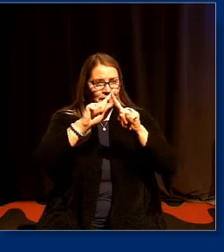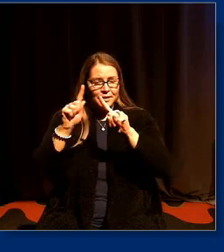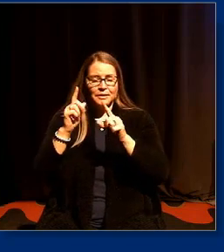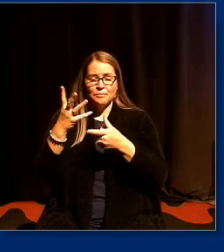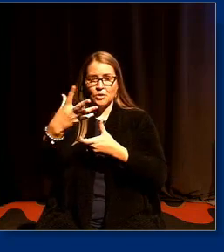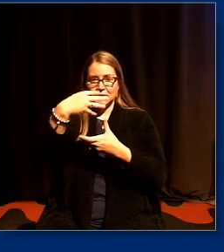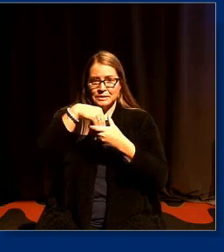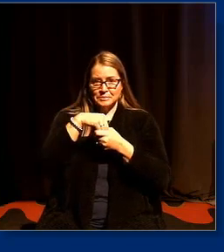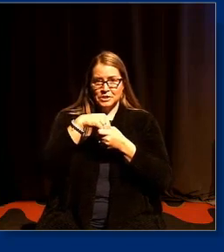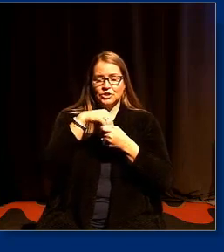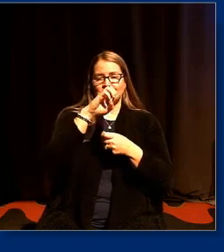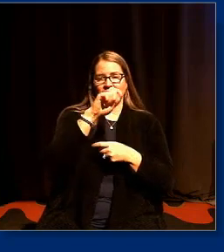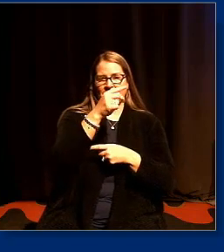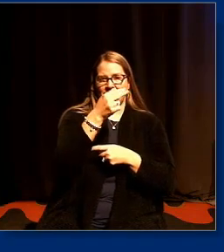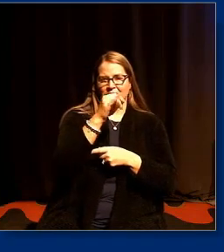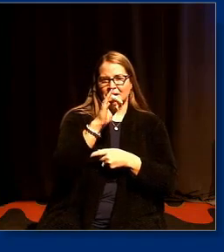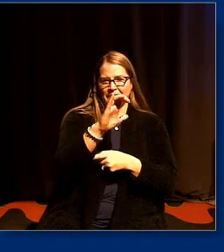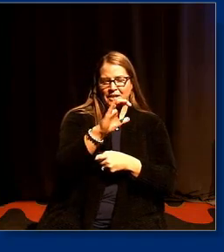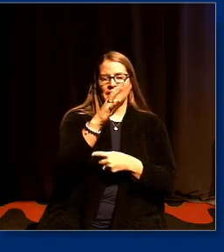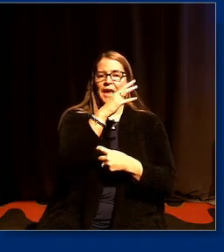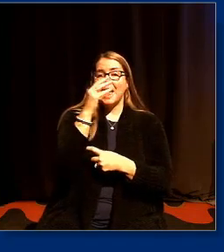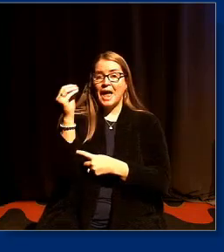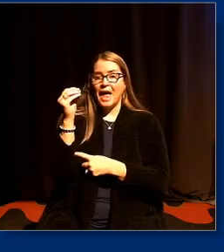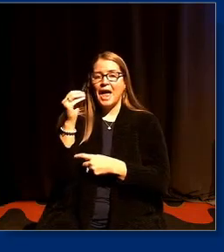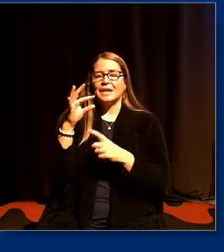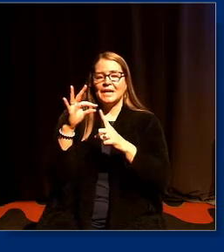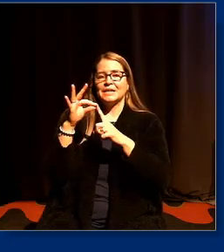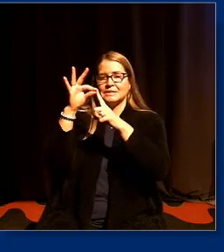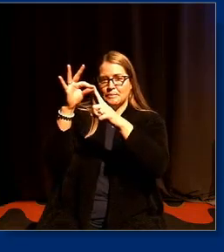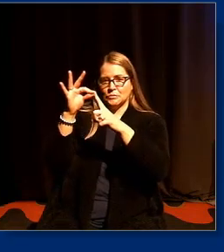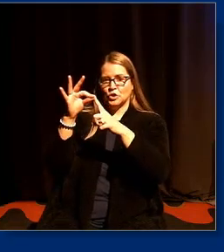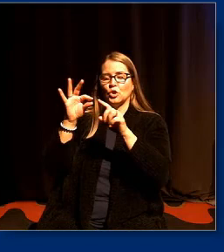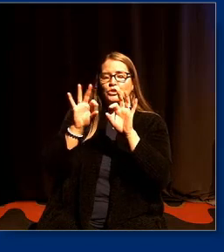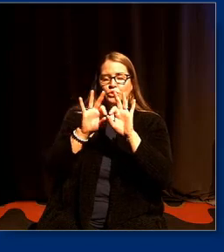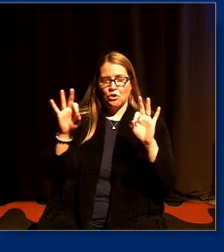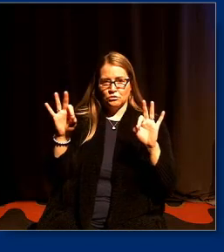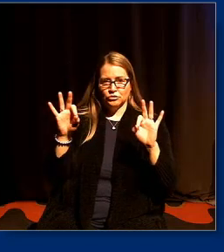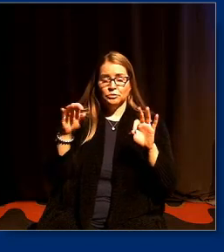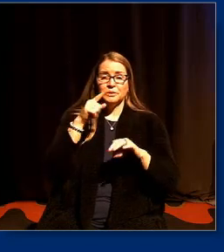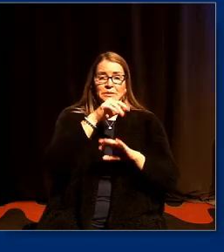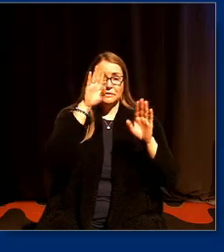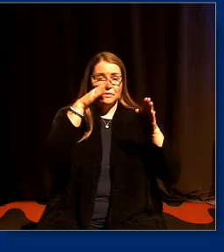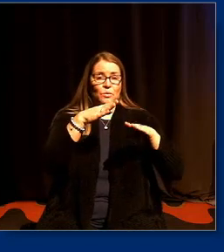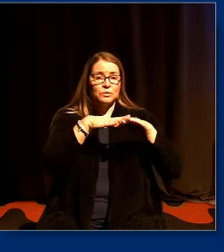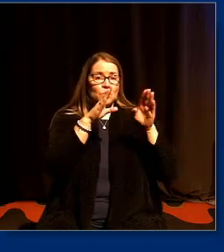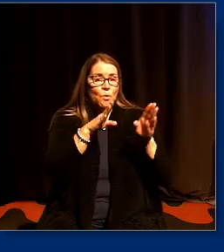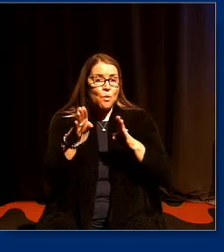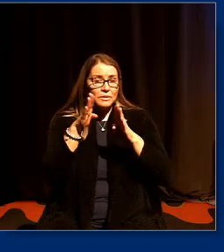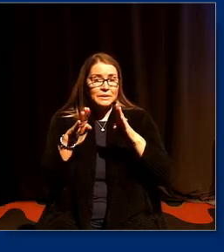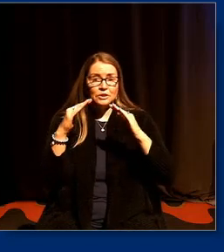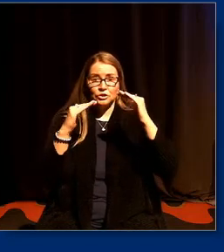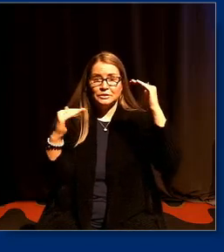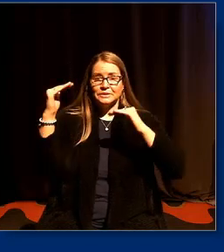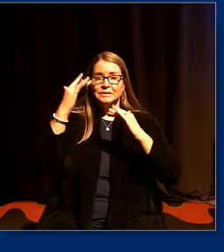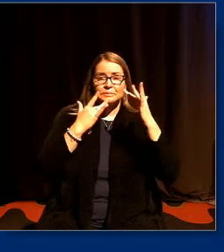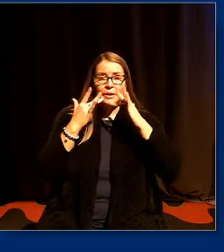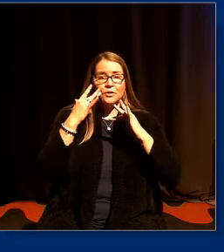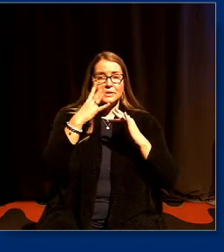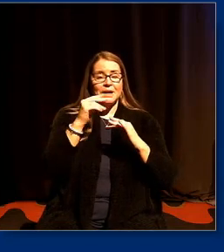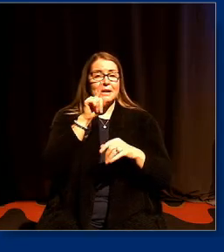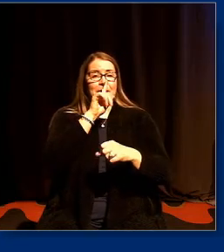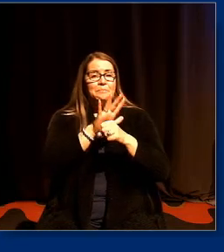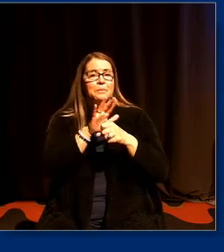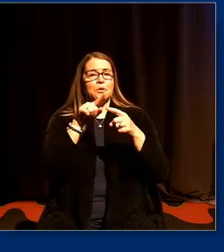Garcia Award for exceptional scholarship with his focus on organizational disparities and commitment to broadening